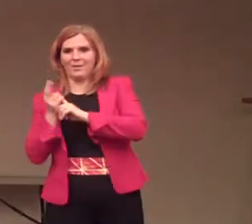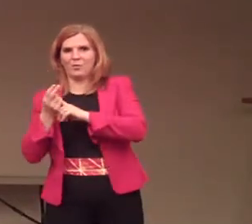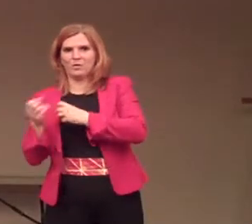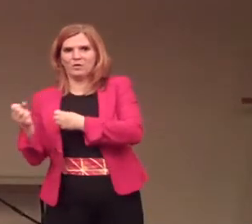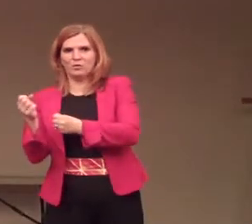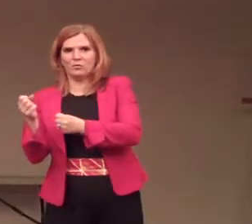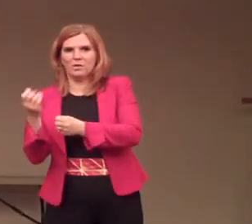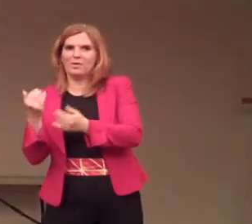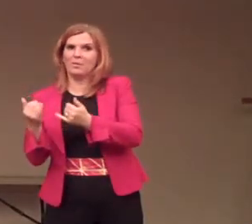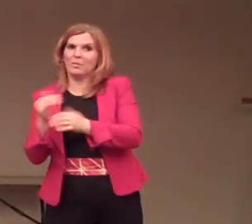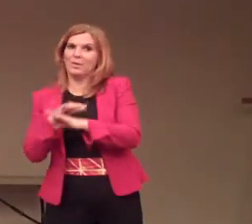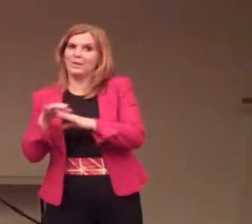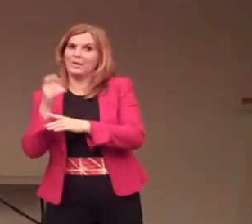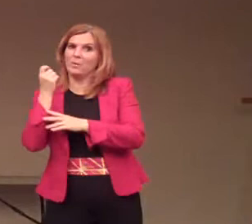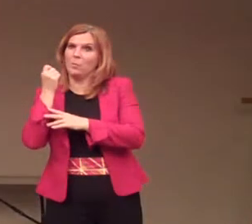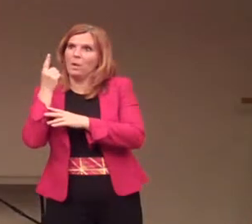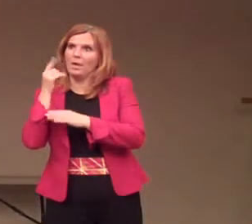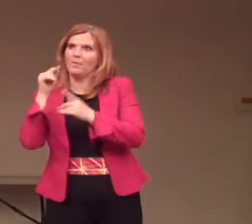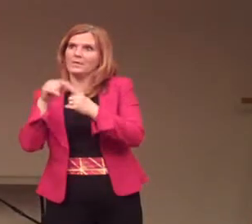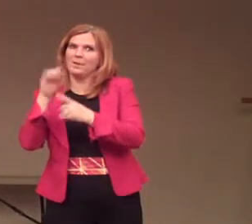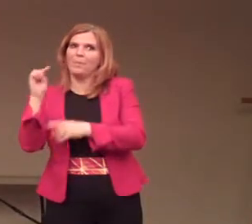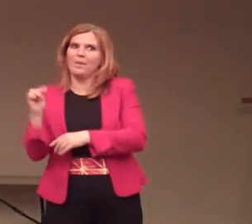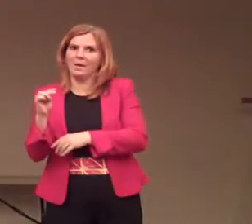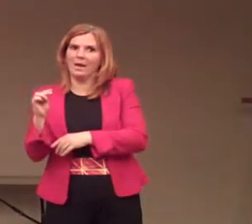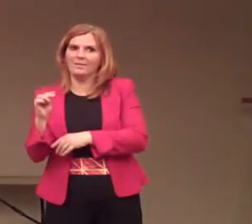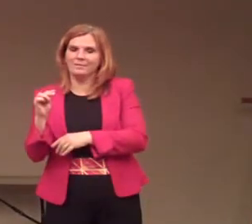Street, they probably didn't wake up until Monday.